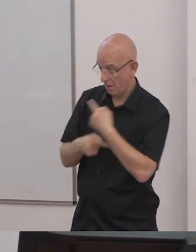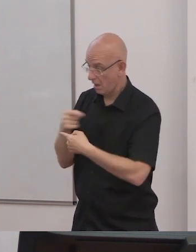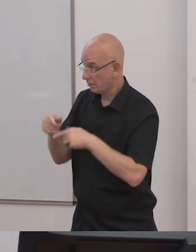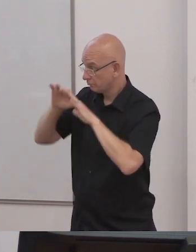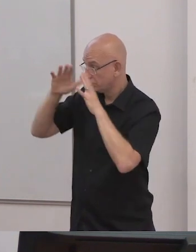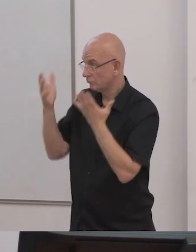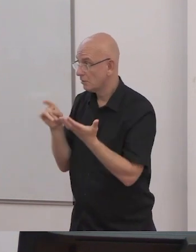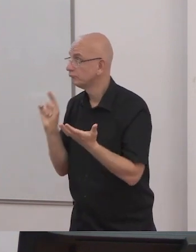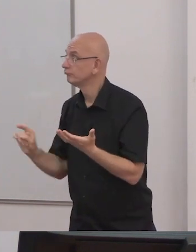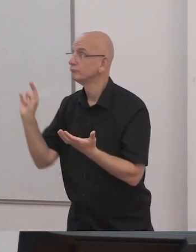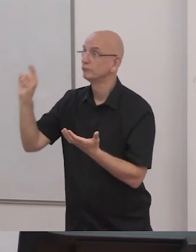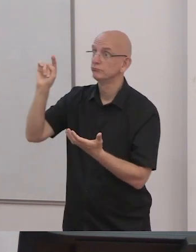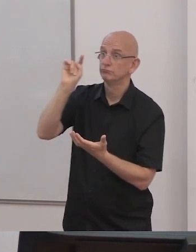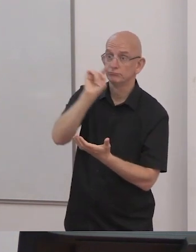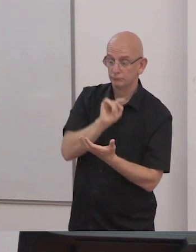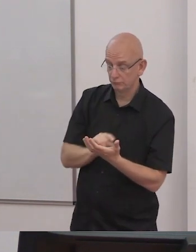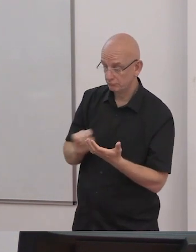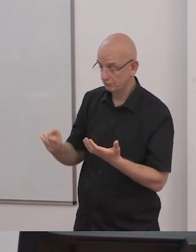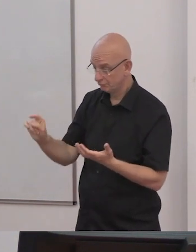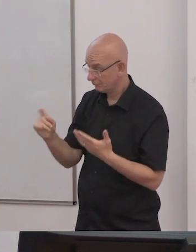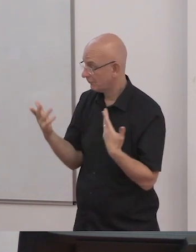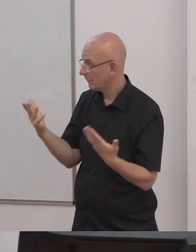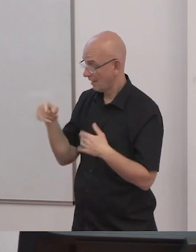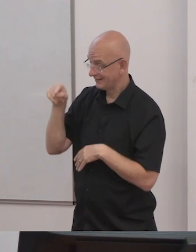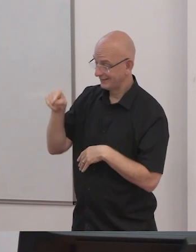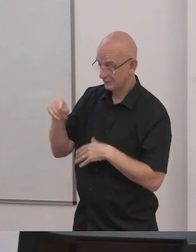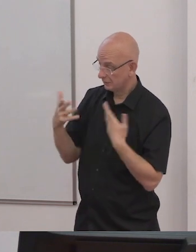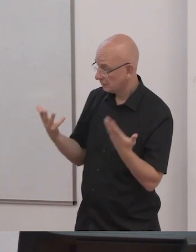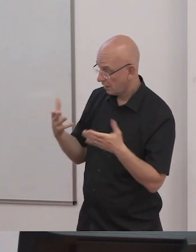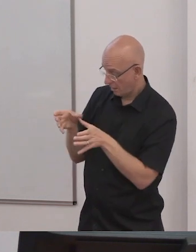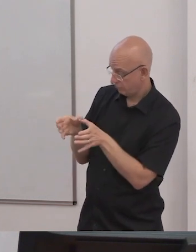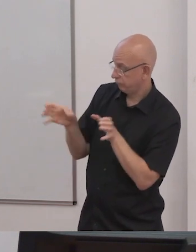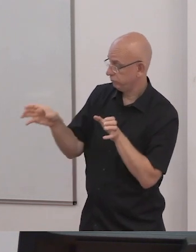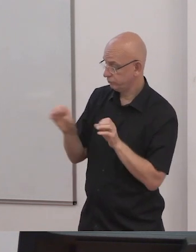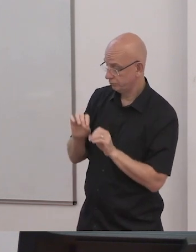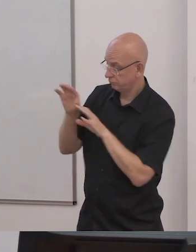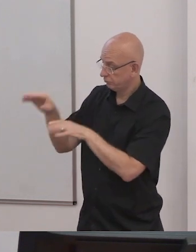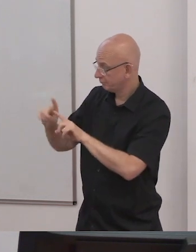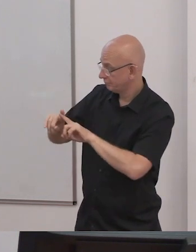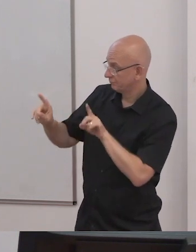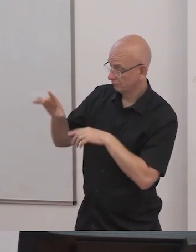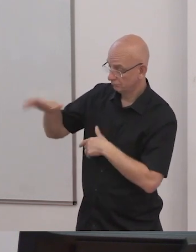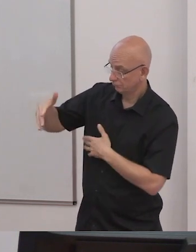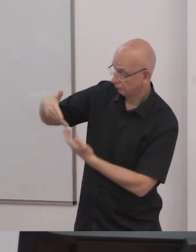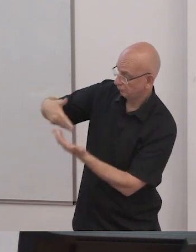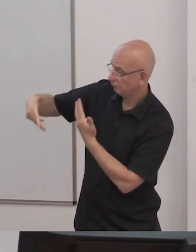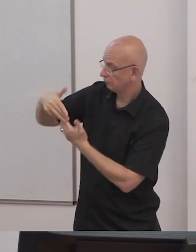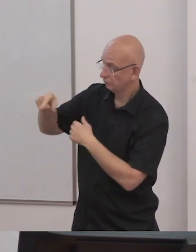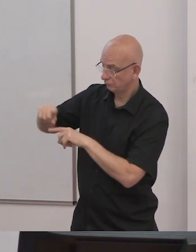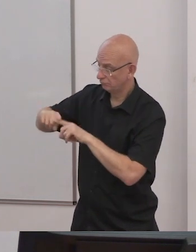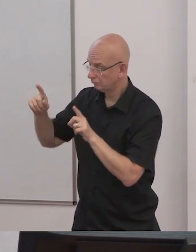being segregated in specialist schools, completely separate,